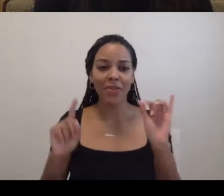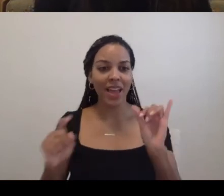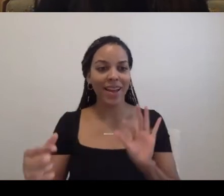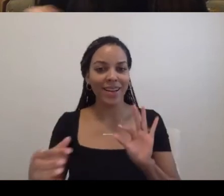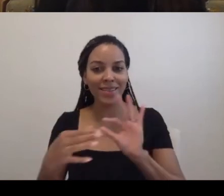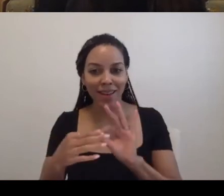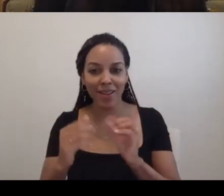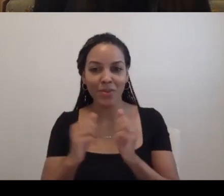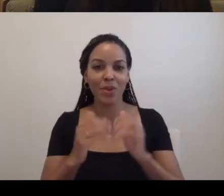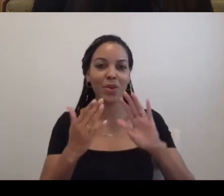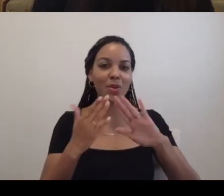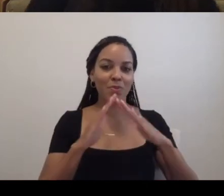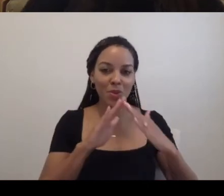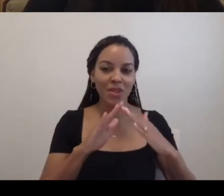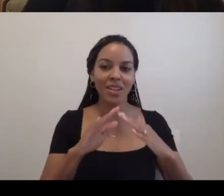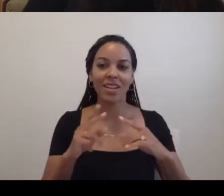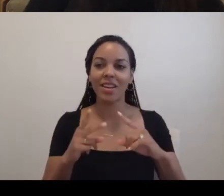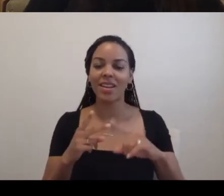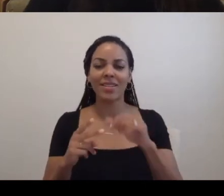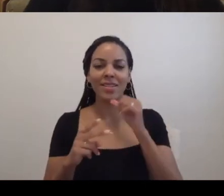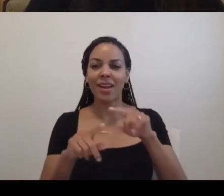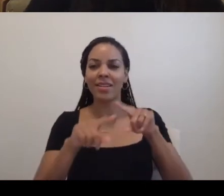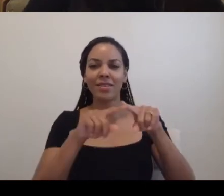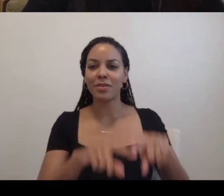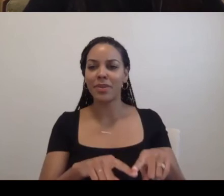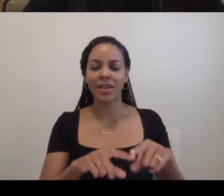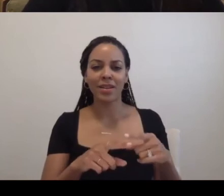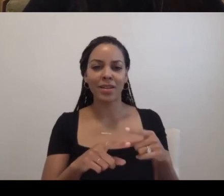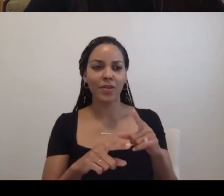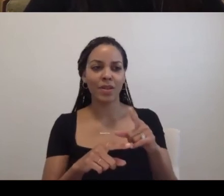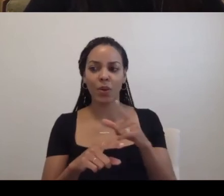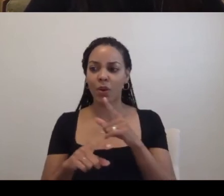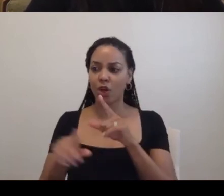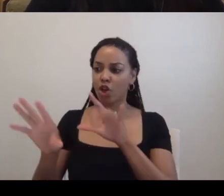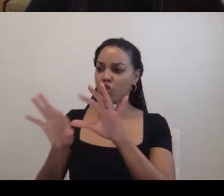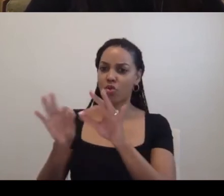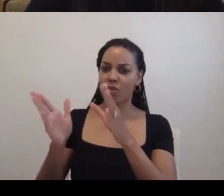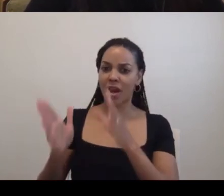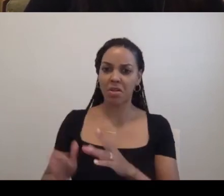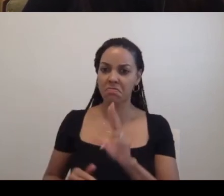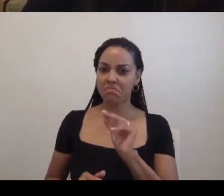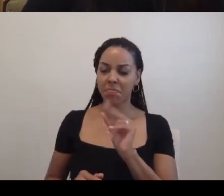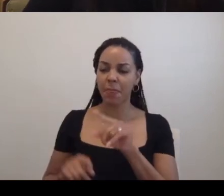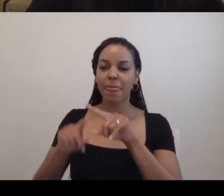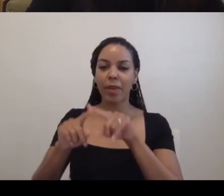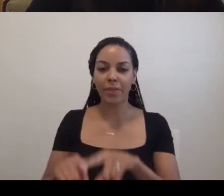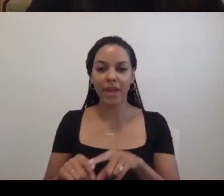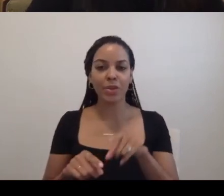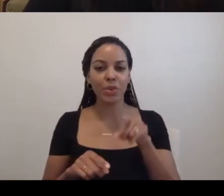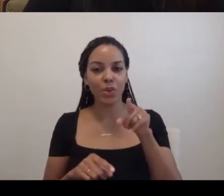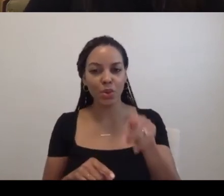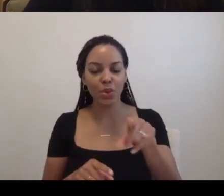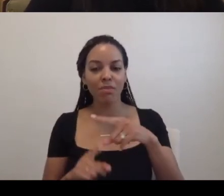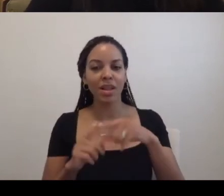community, it, it doesn't depend of the curator, curator. It depends on you and the way you